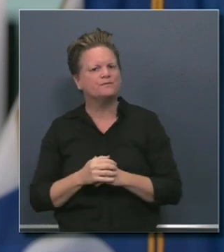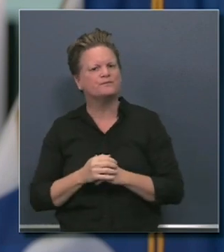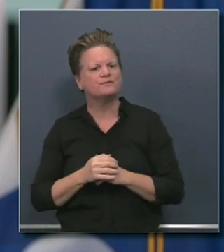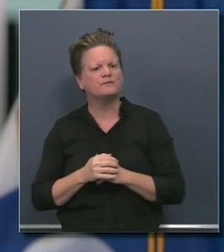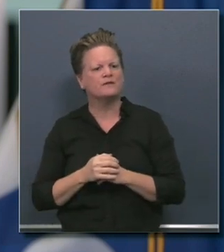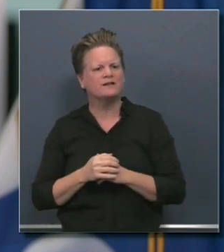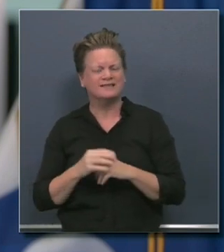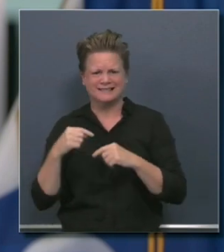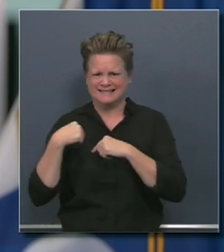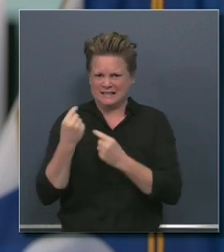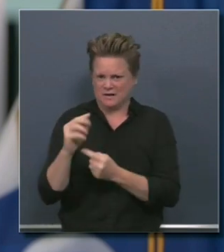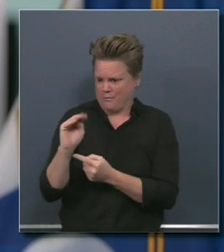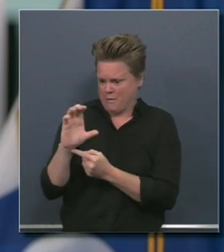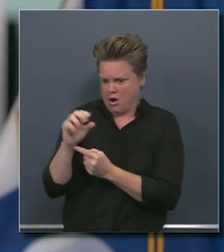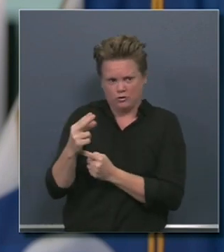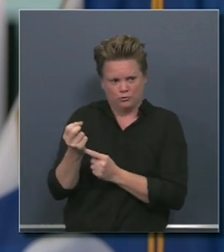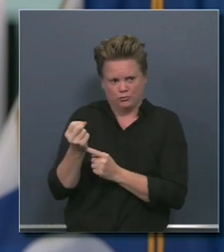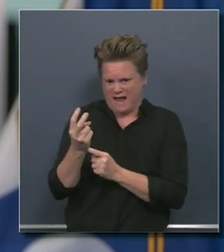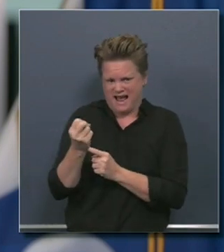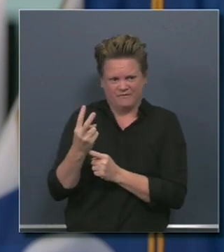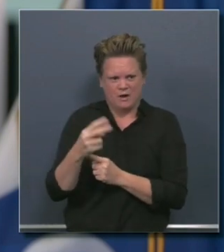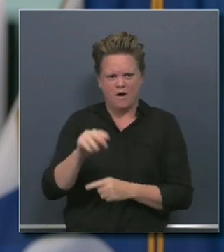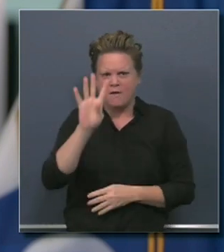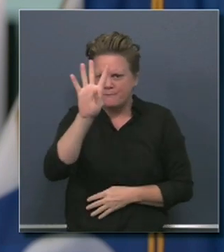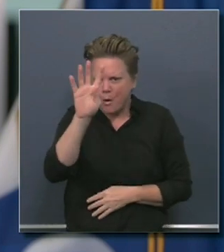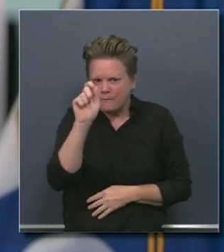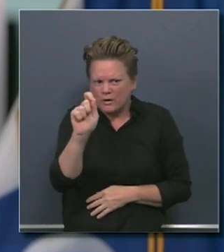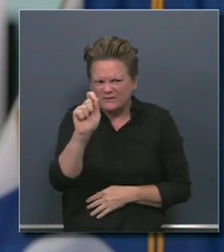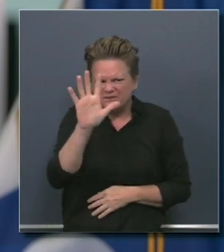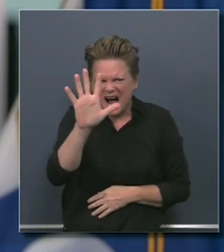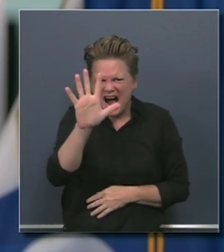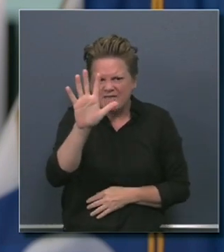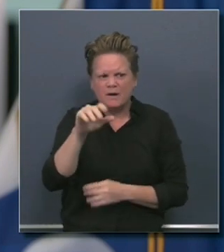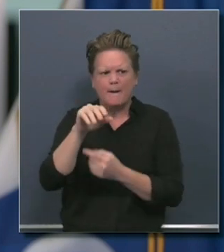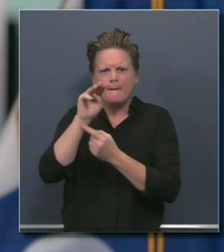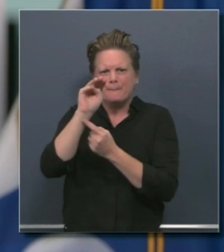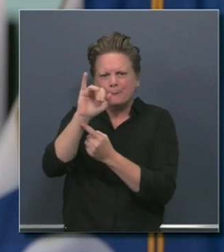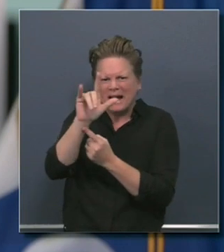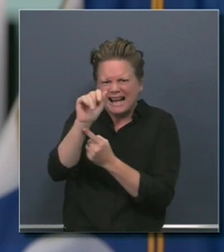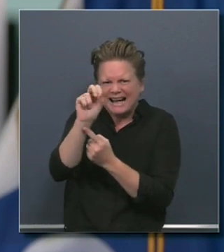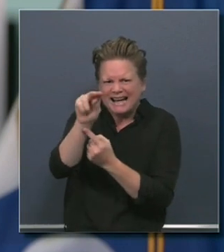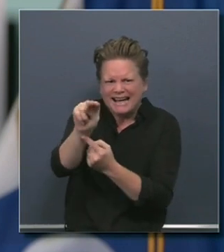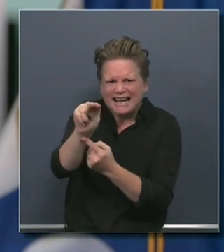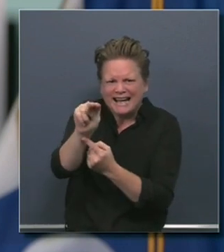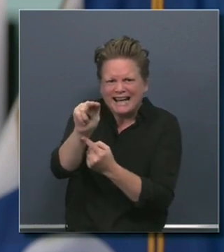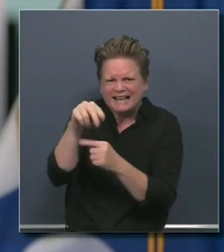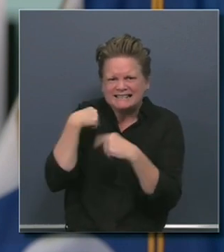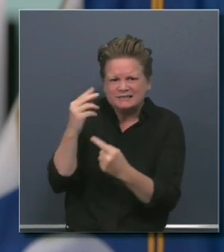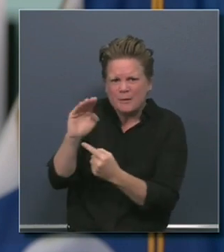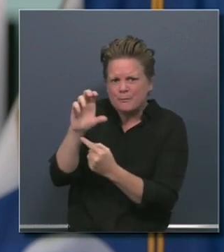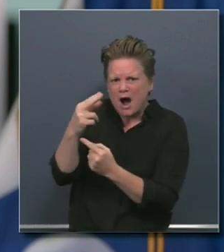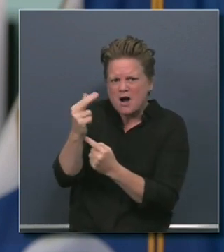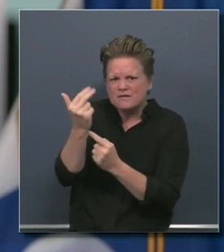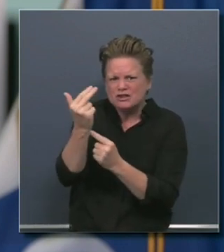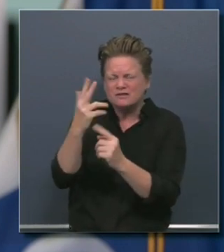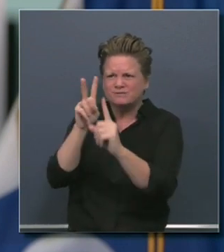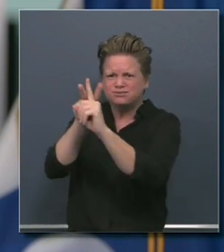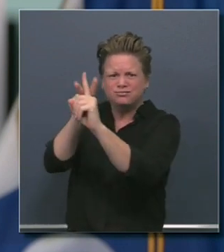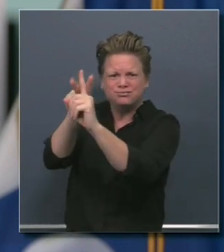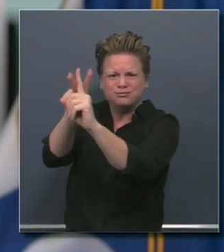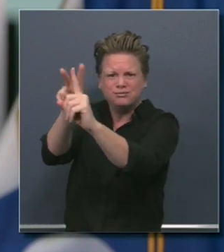March 12th. 4.5 million just since March 12th. $13.1 billion